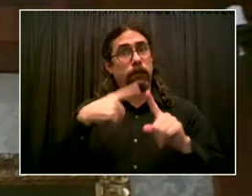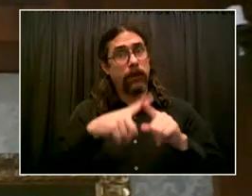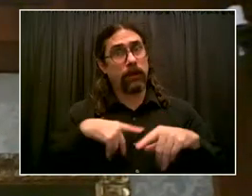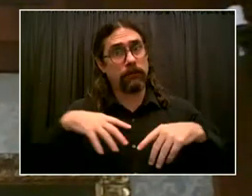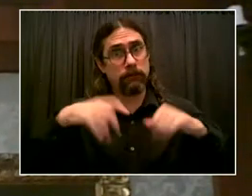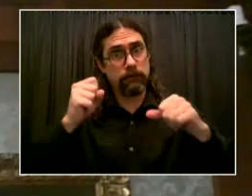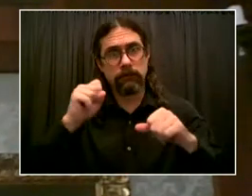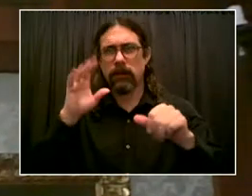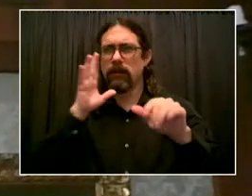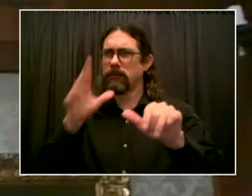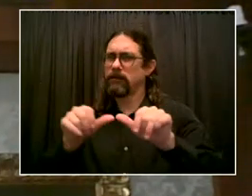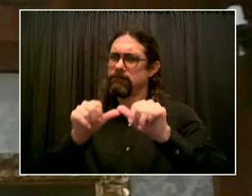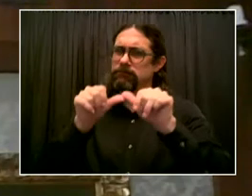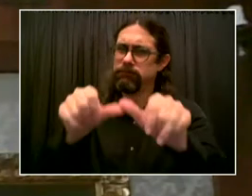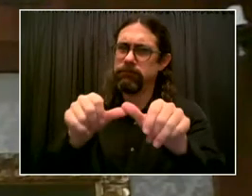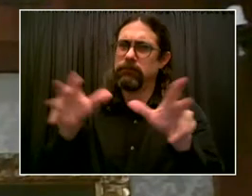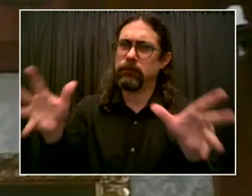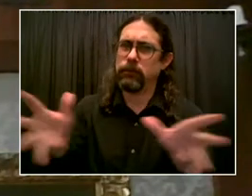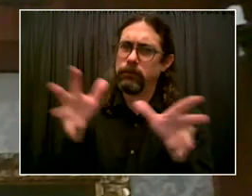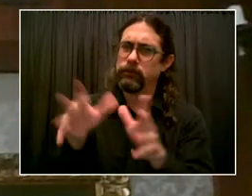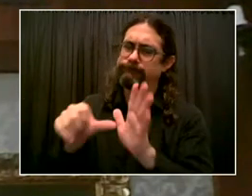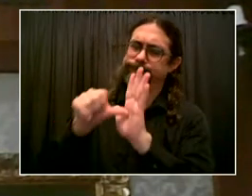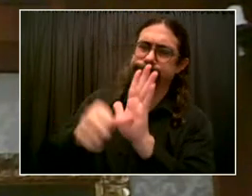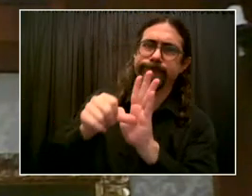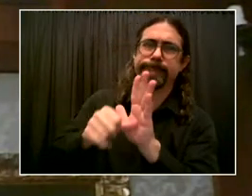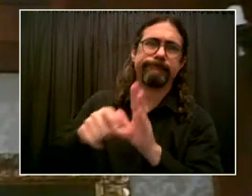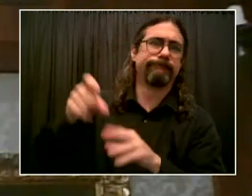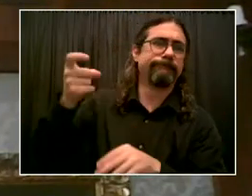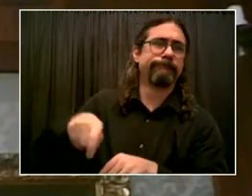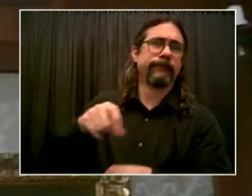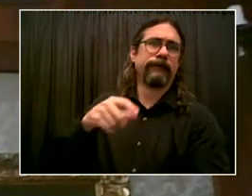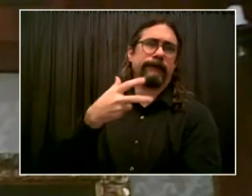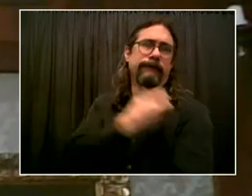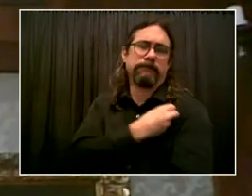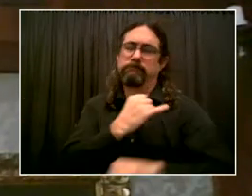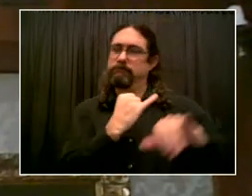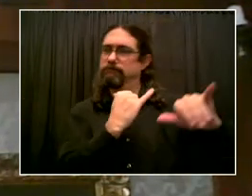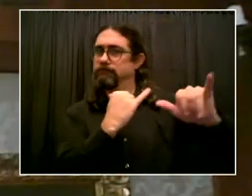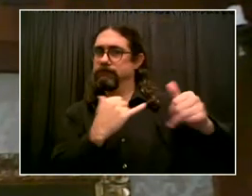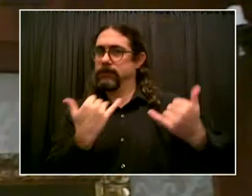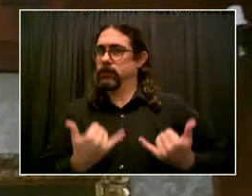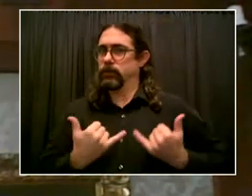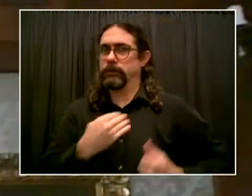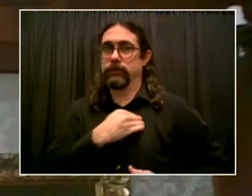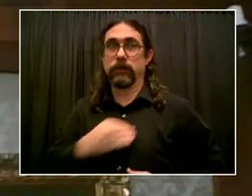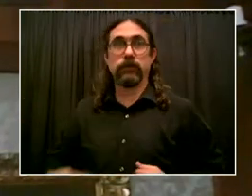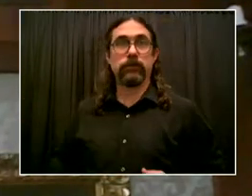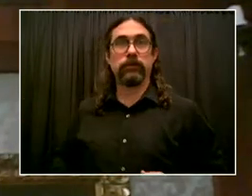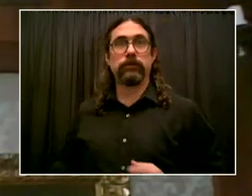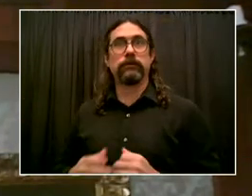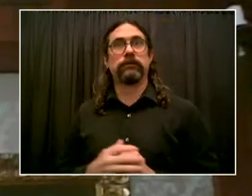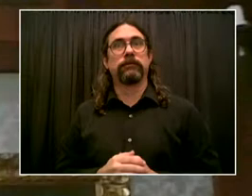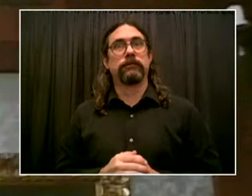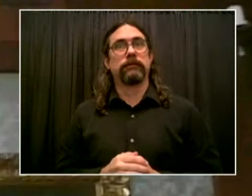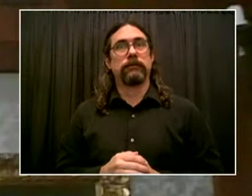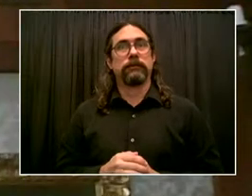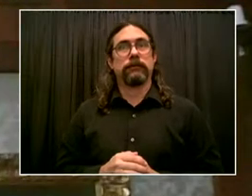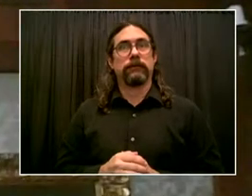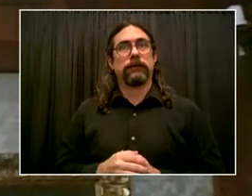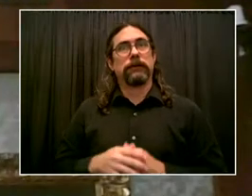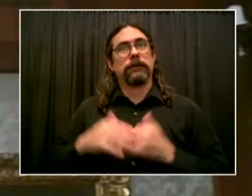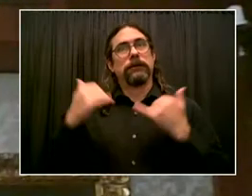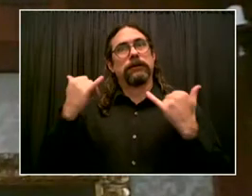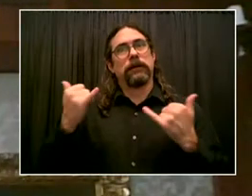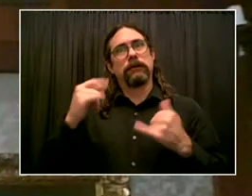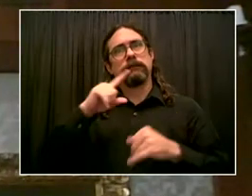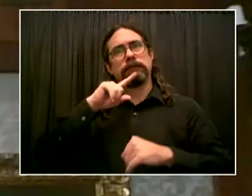mayor. And I say that it's time for us to come together around this and look at the new initiative